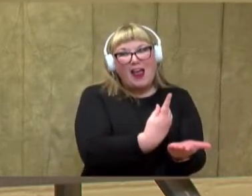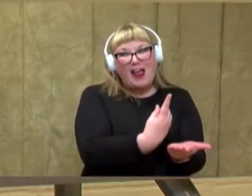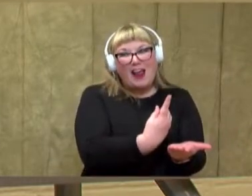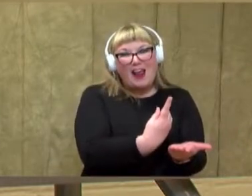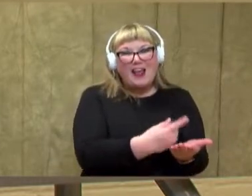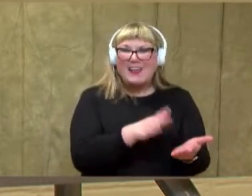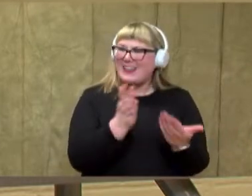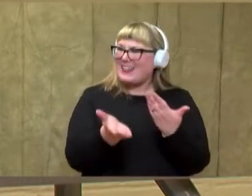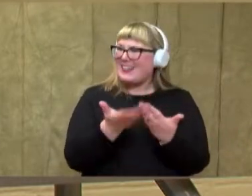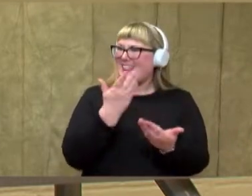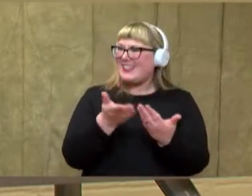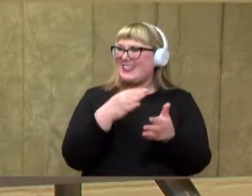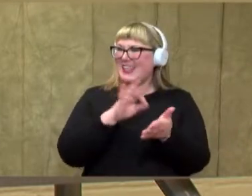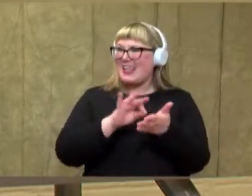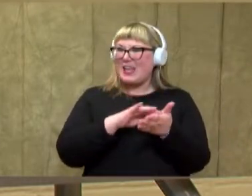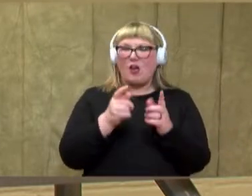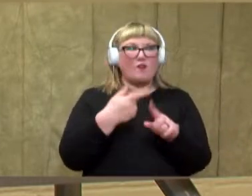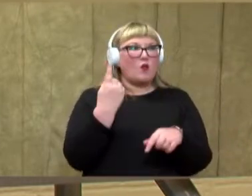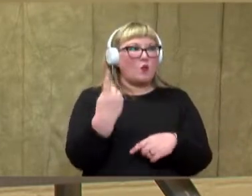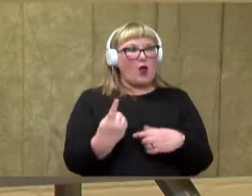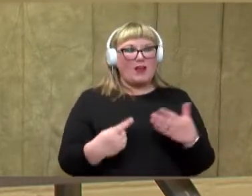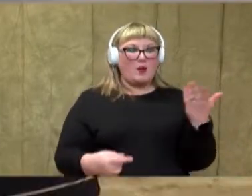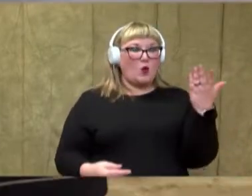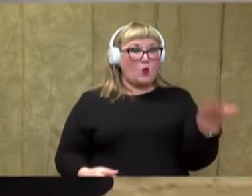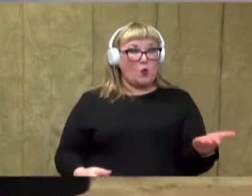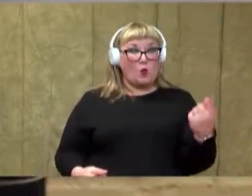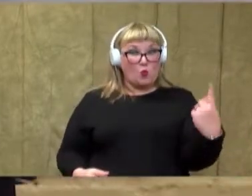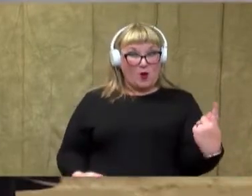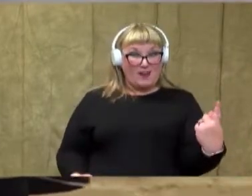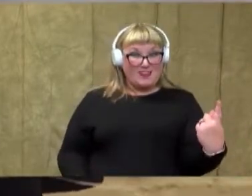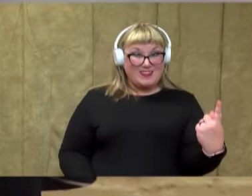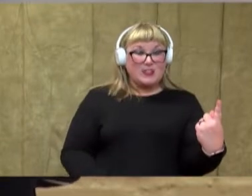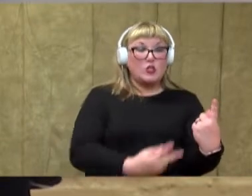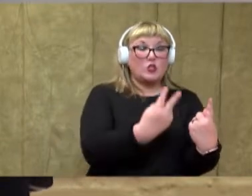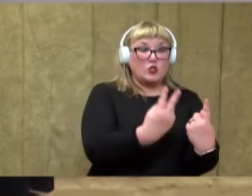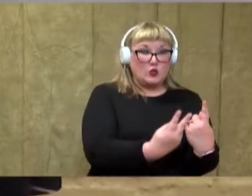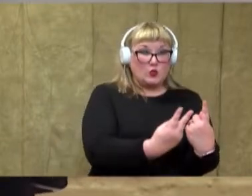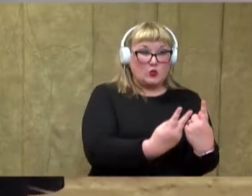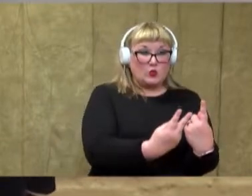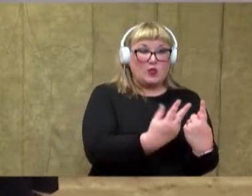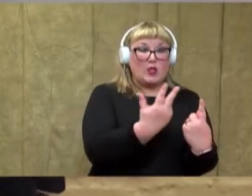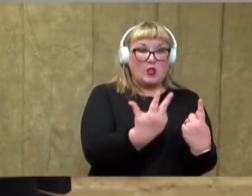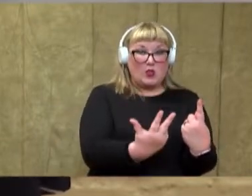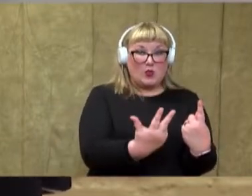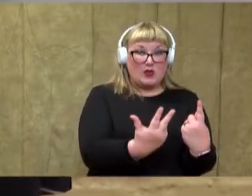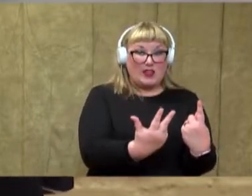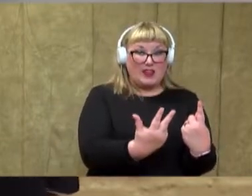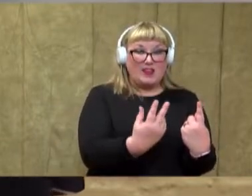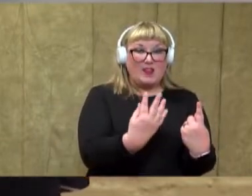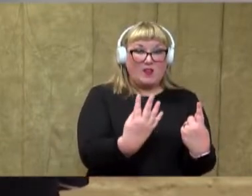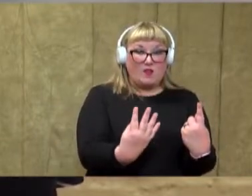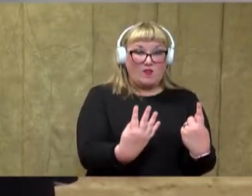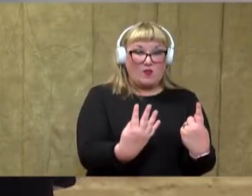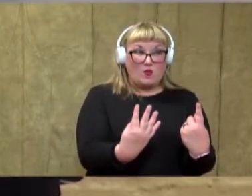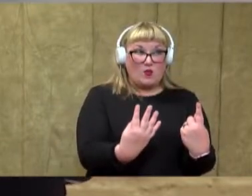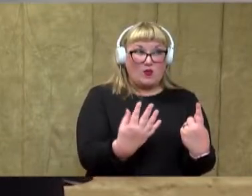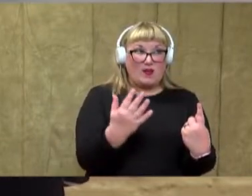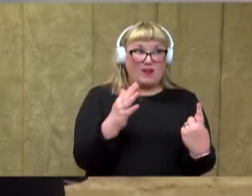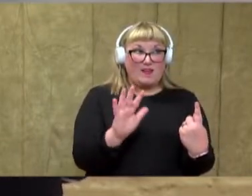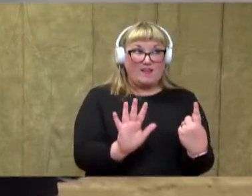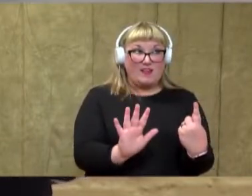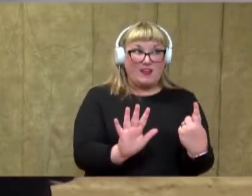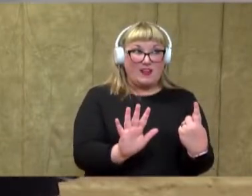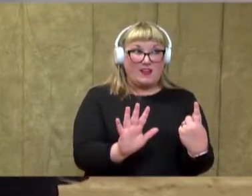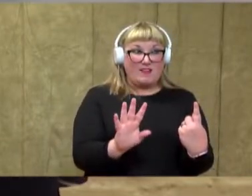counting from one. Let's try this one together. 1, 2, 3, 4,